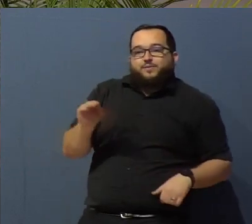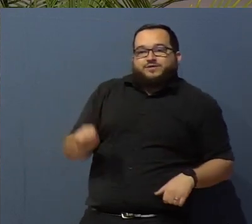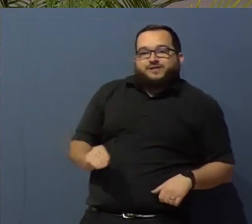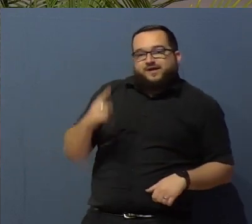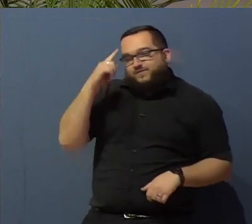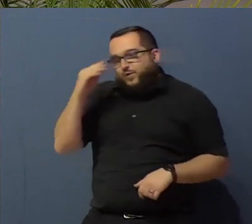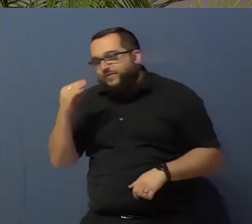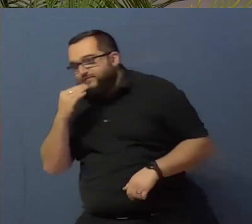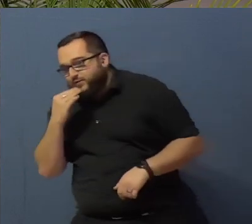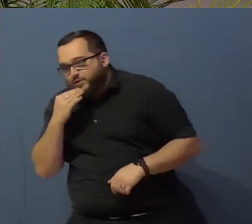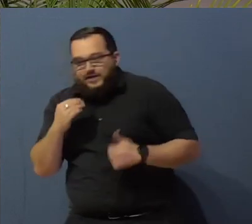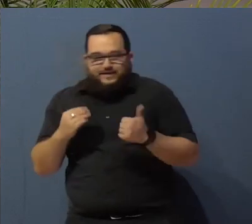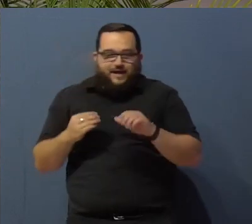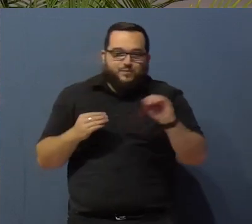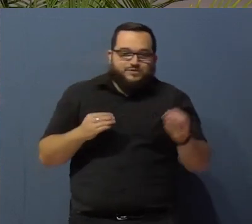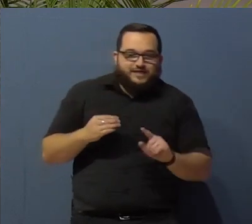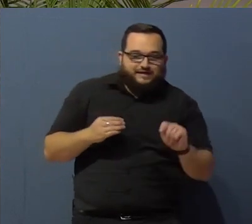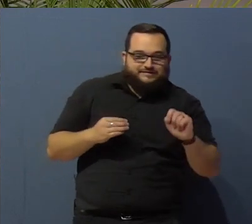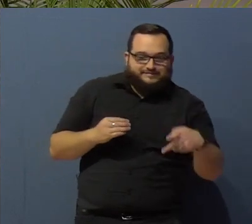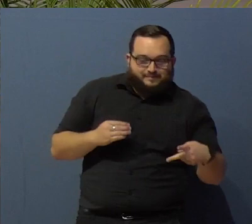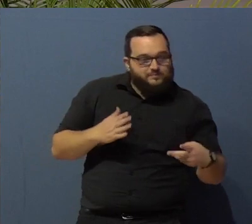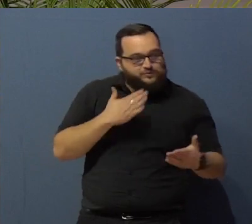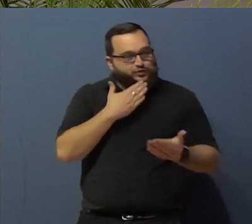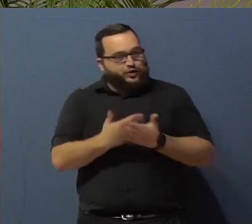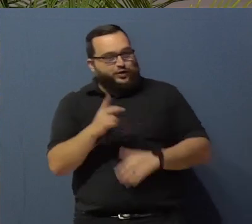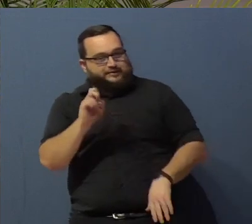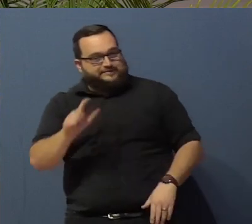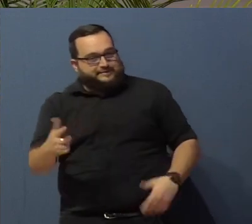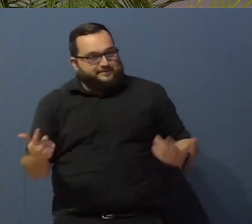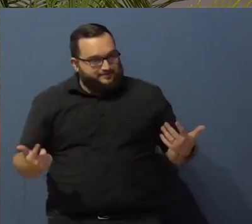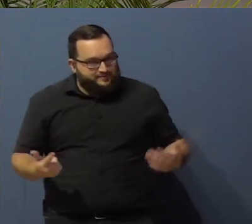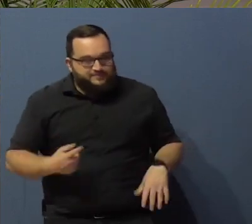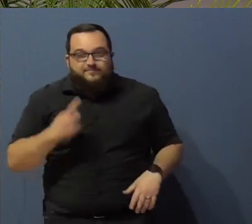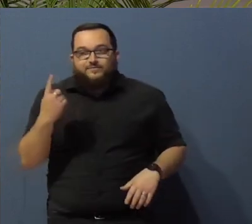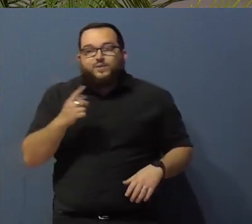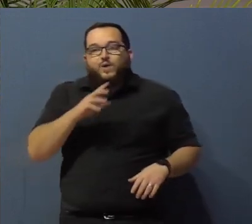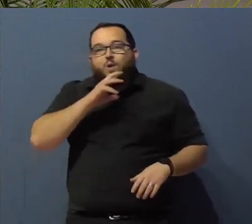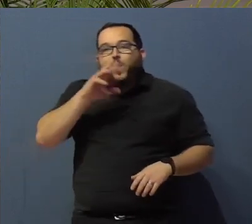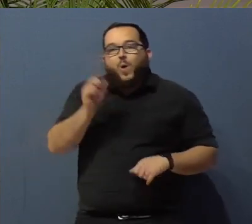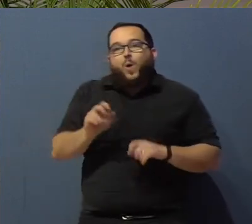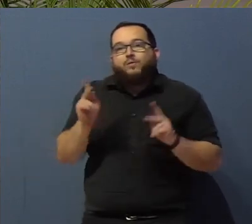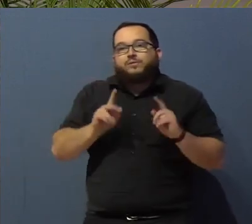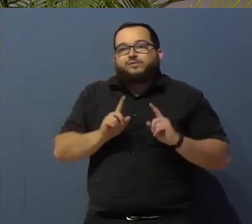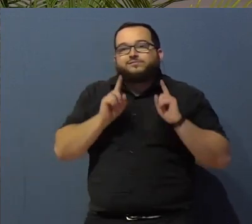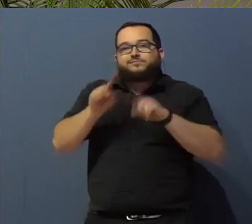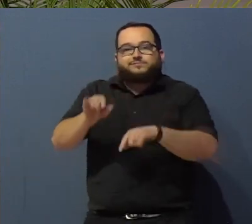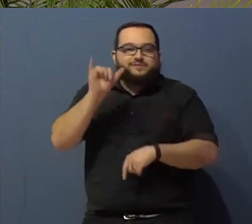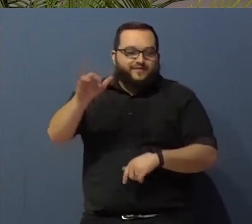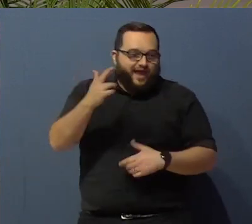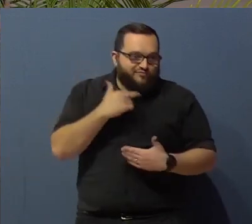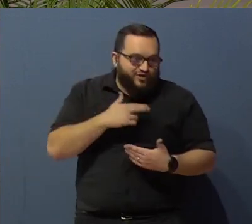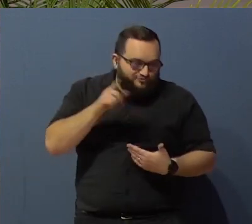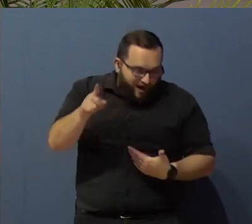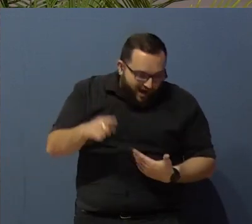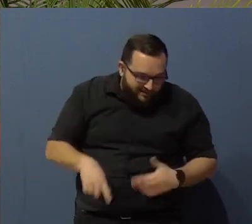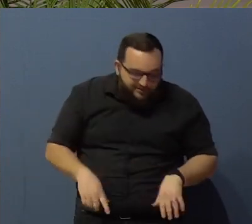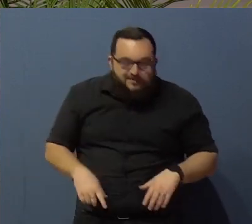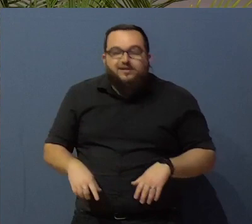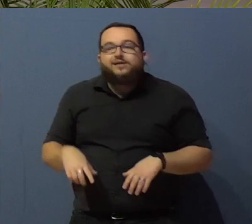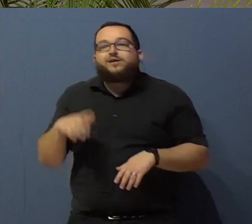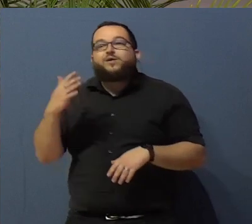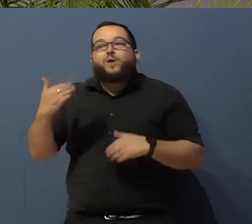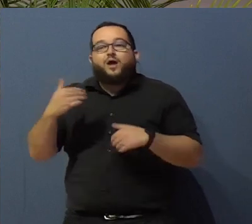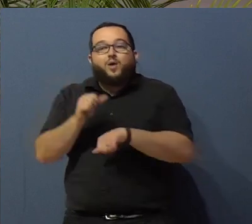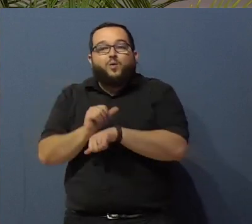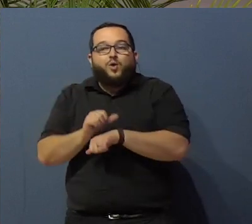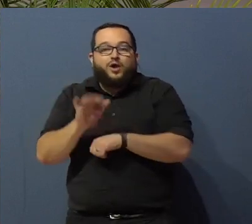10% for your tip. It was a very good deal, but only old people went to that restaurant. And by having employment